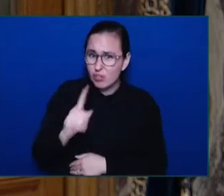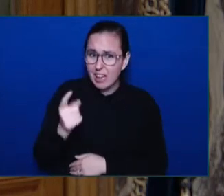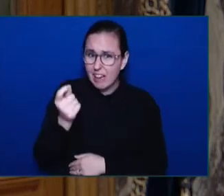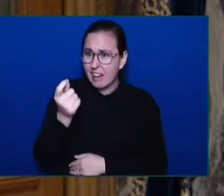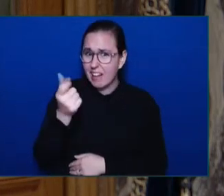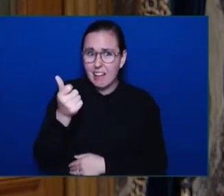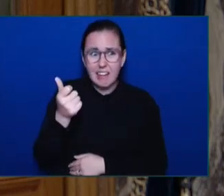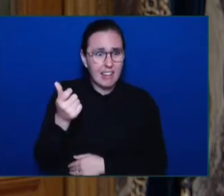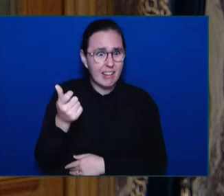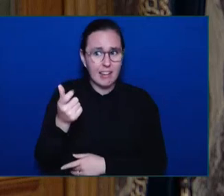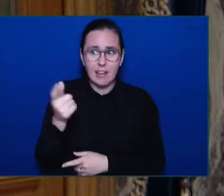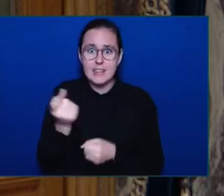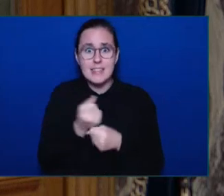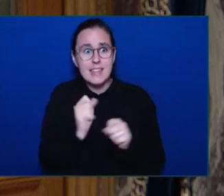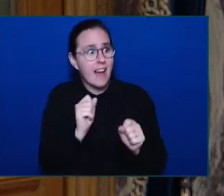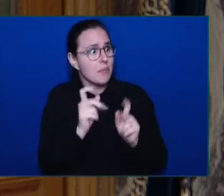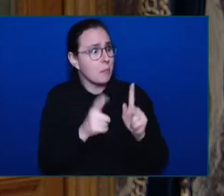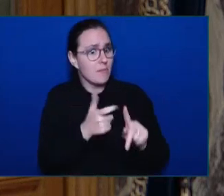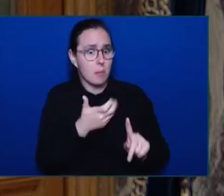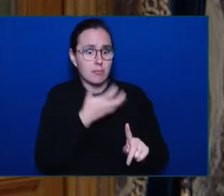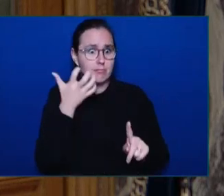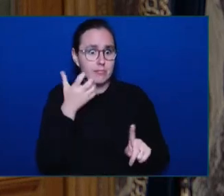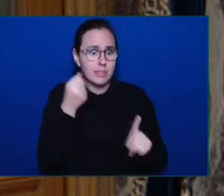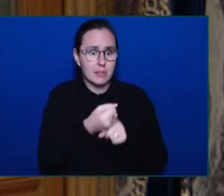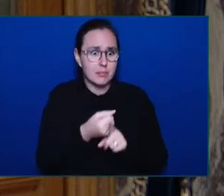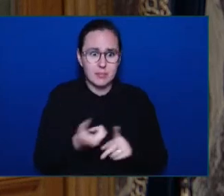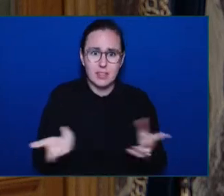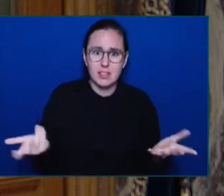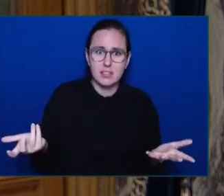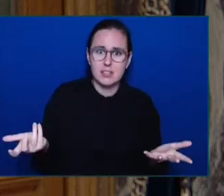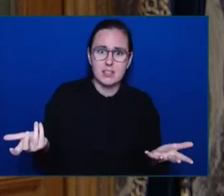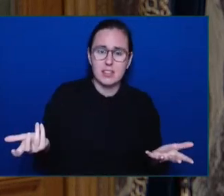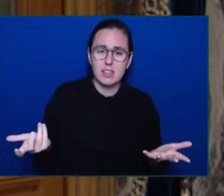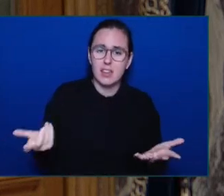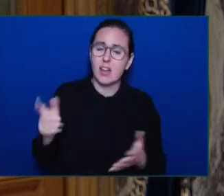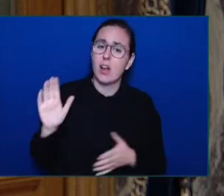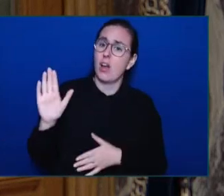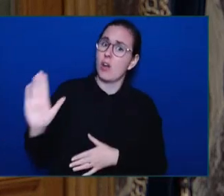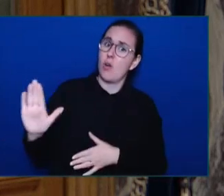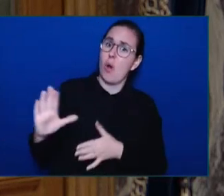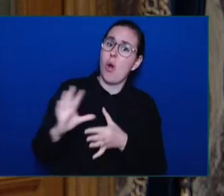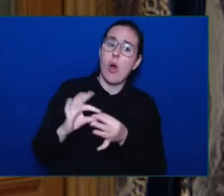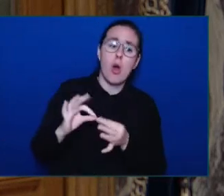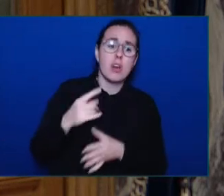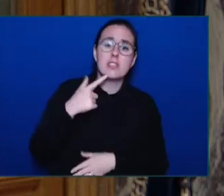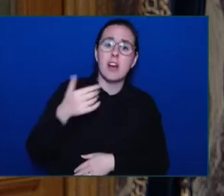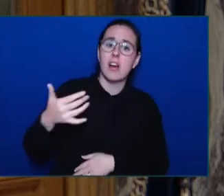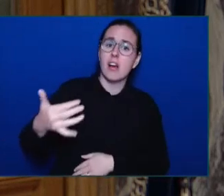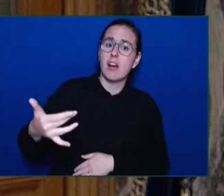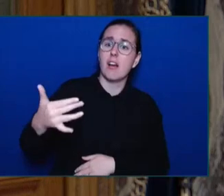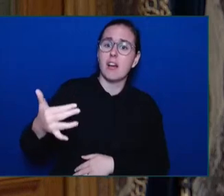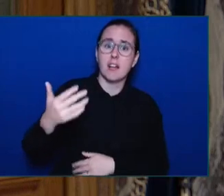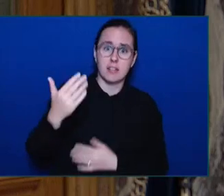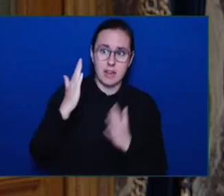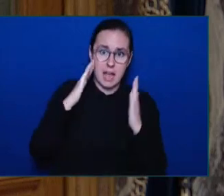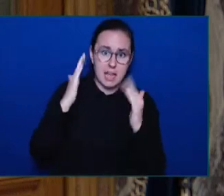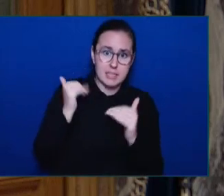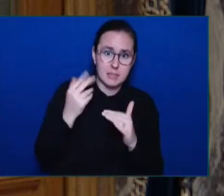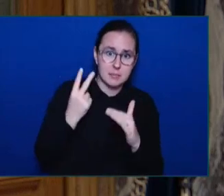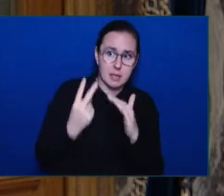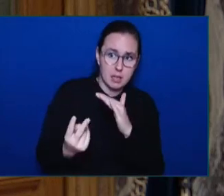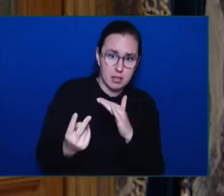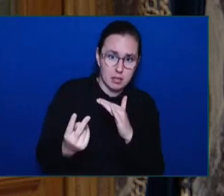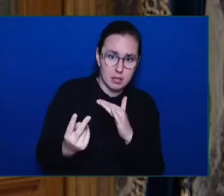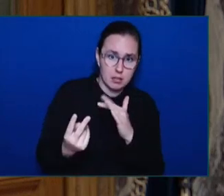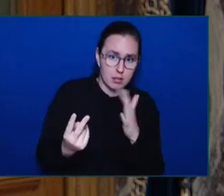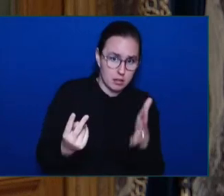Minister's comments on what is coming, but we are two years since the heat dome and the recommendations